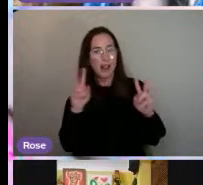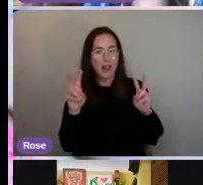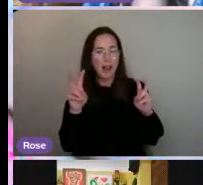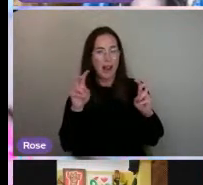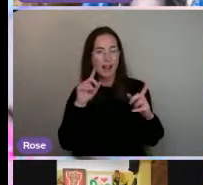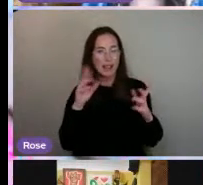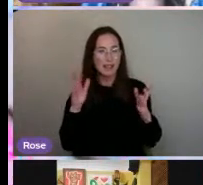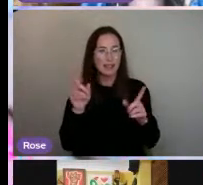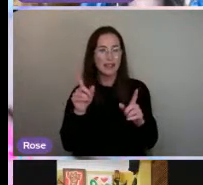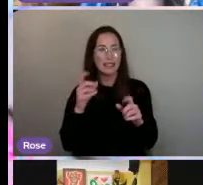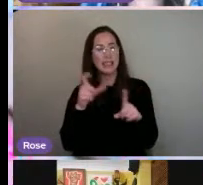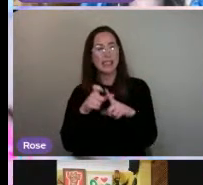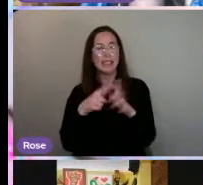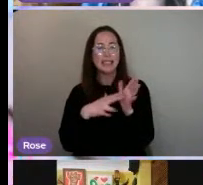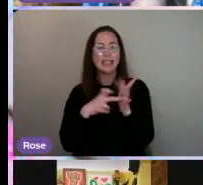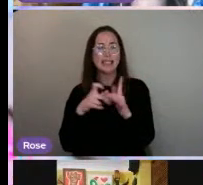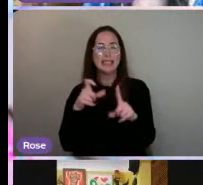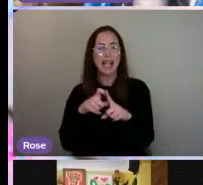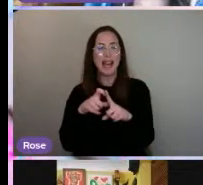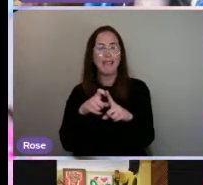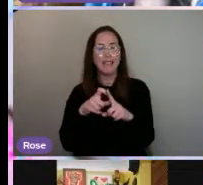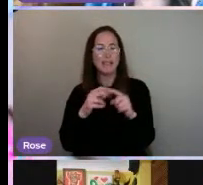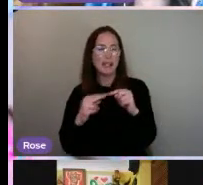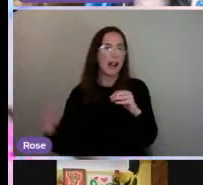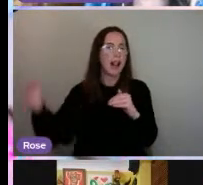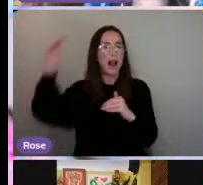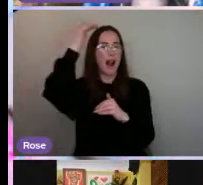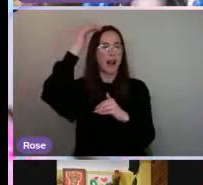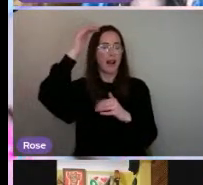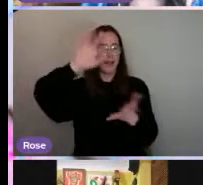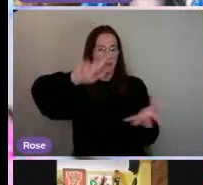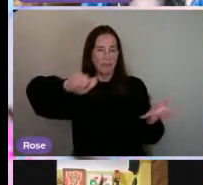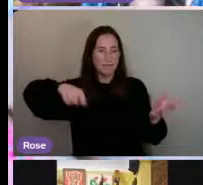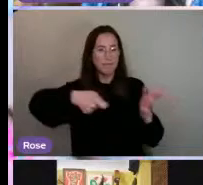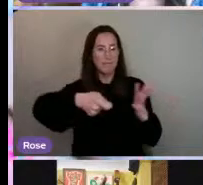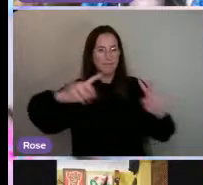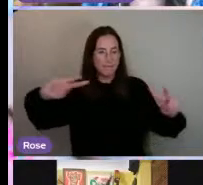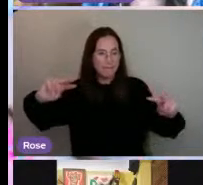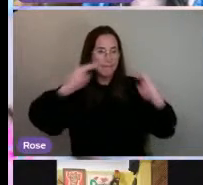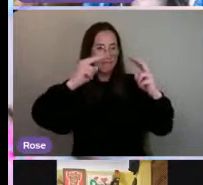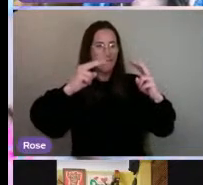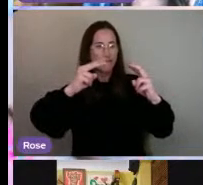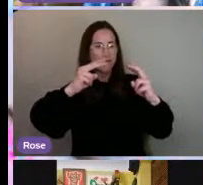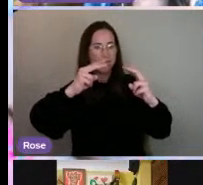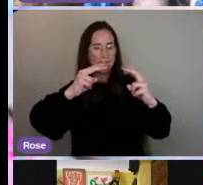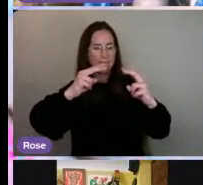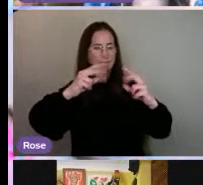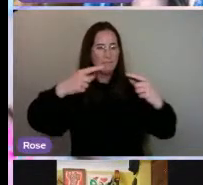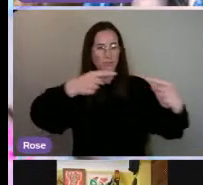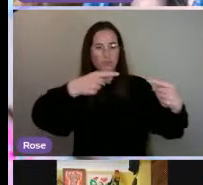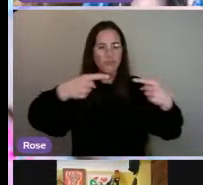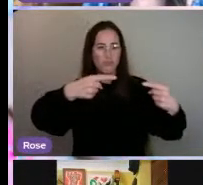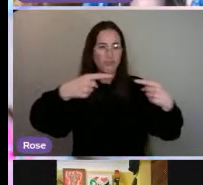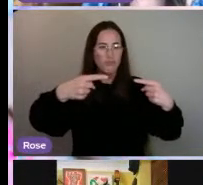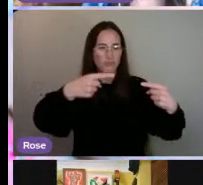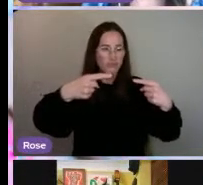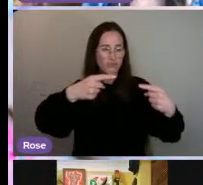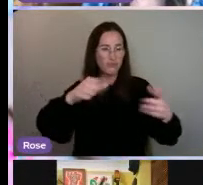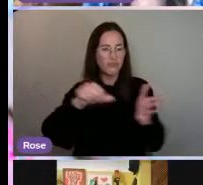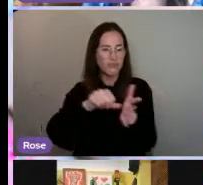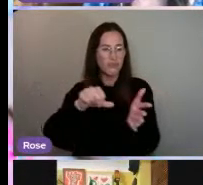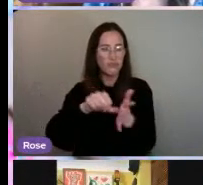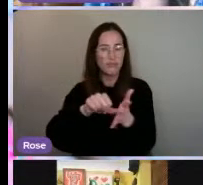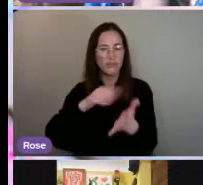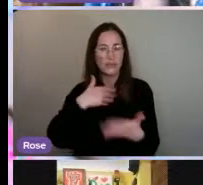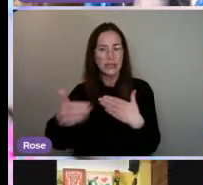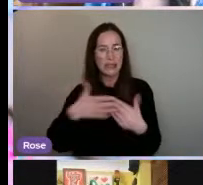like a David and Goliath situation where in this part of my mind is kind of like facing the problems that